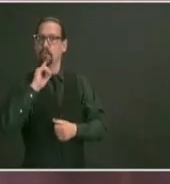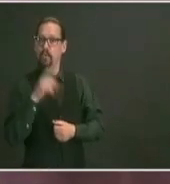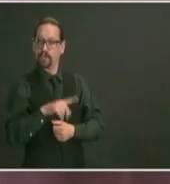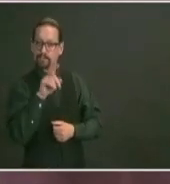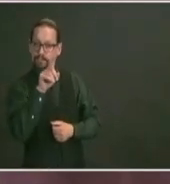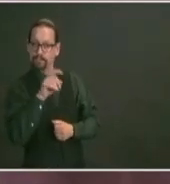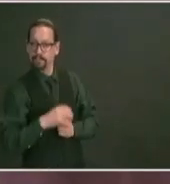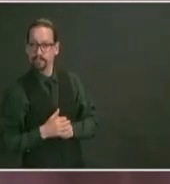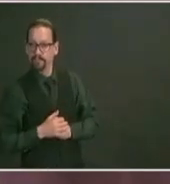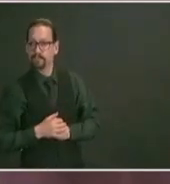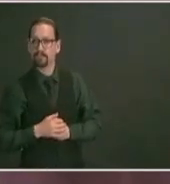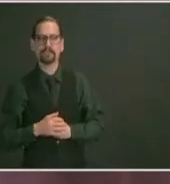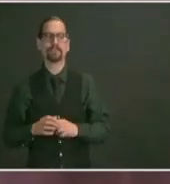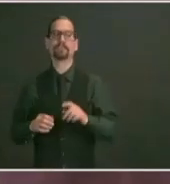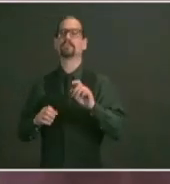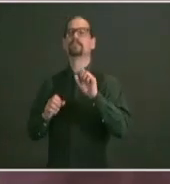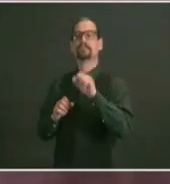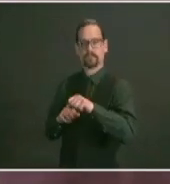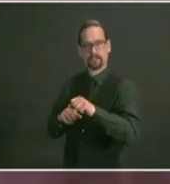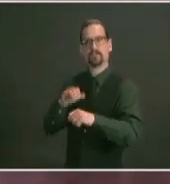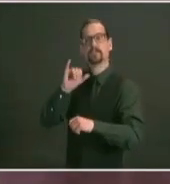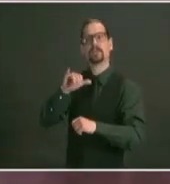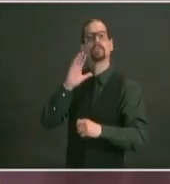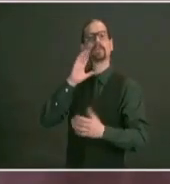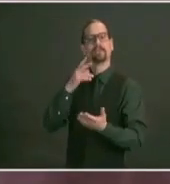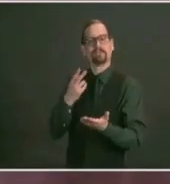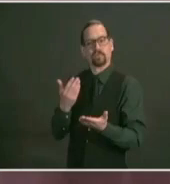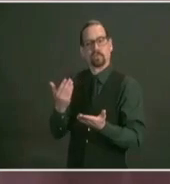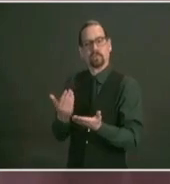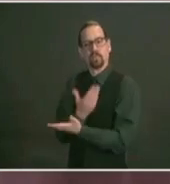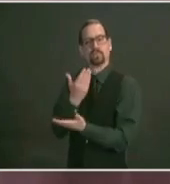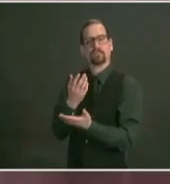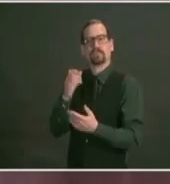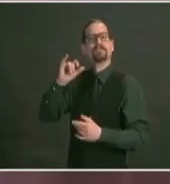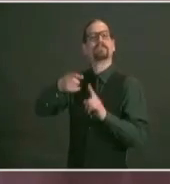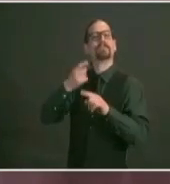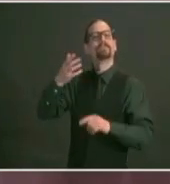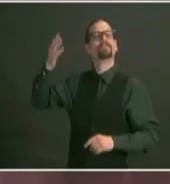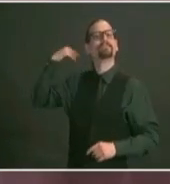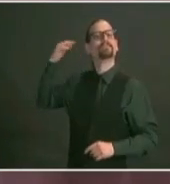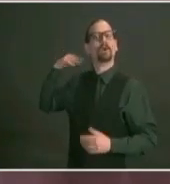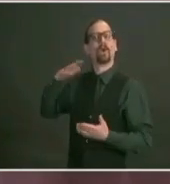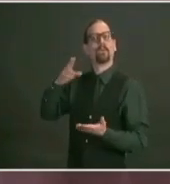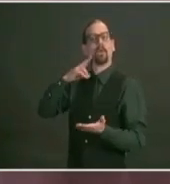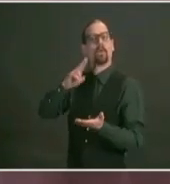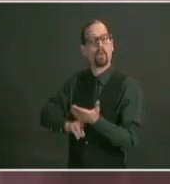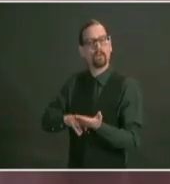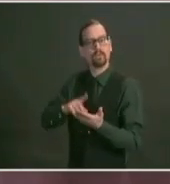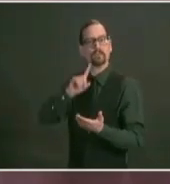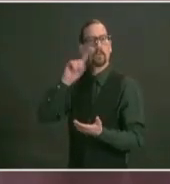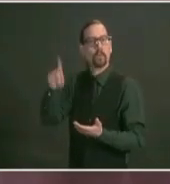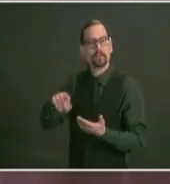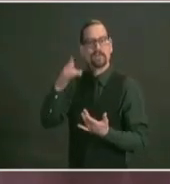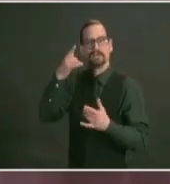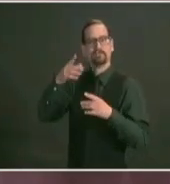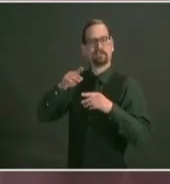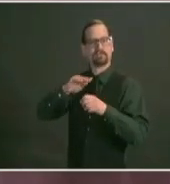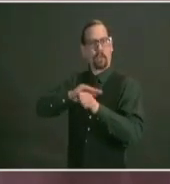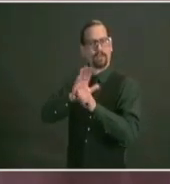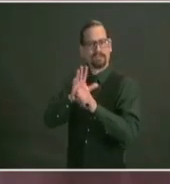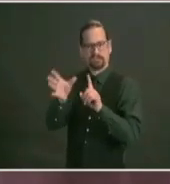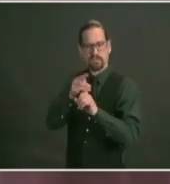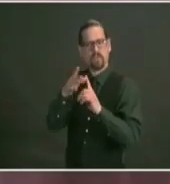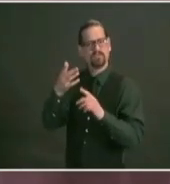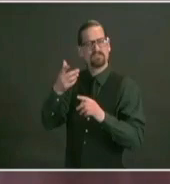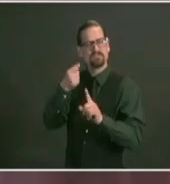we've had people are getting infected there we have families that are dying god bless them all so the notion that somehow that what we did was an